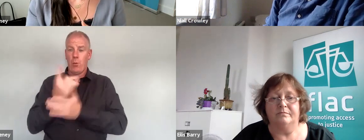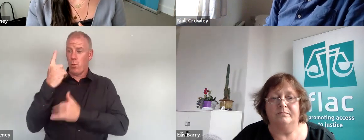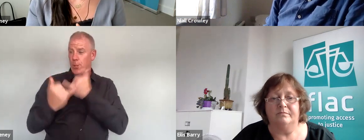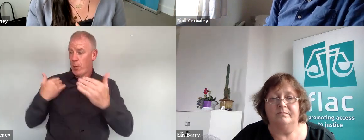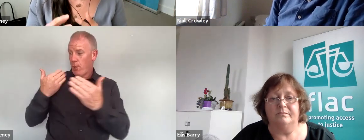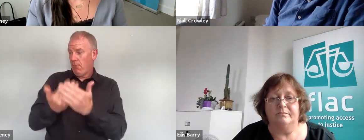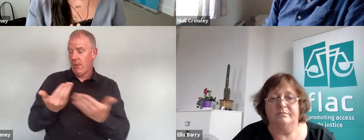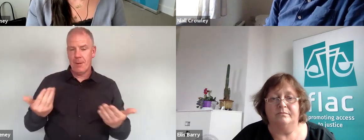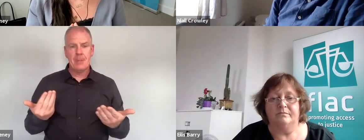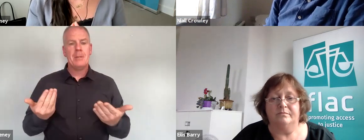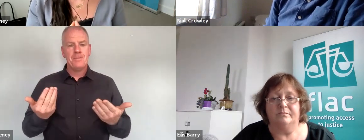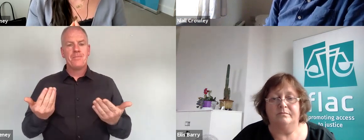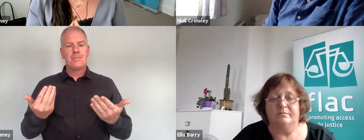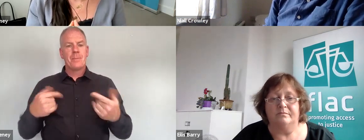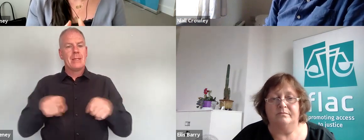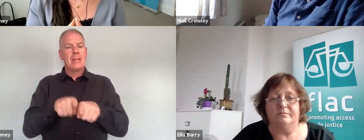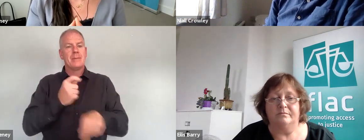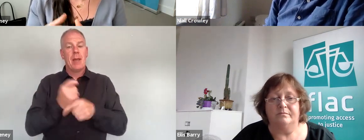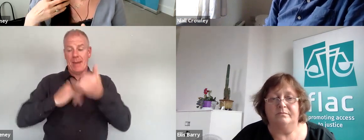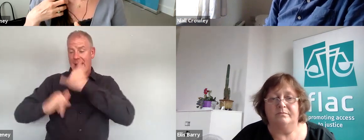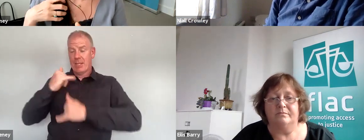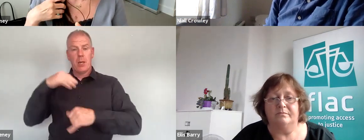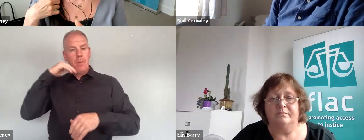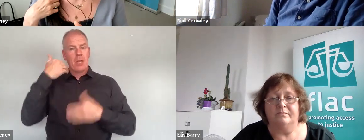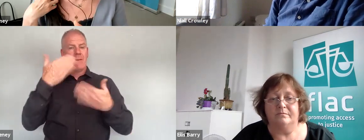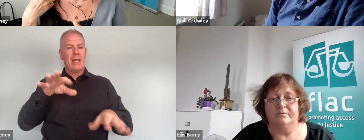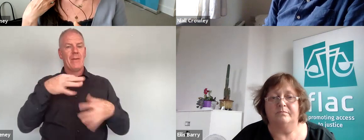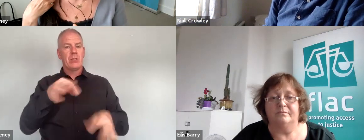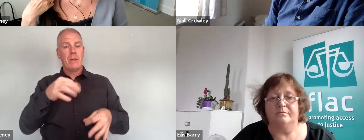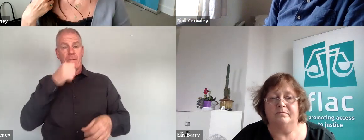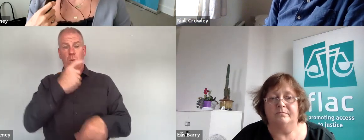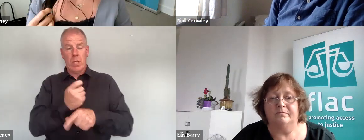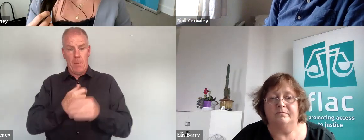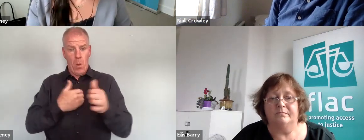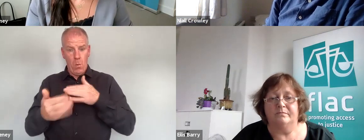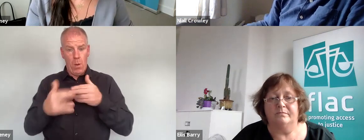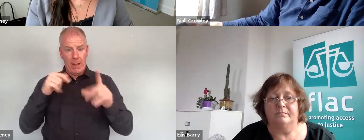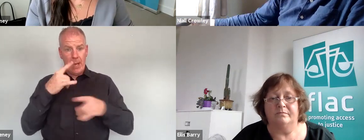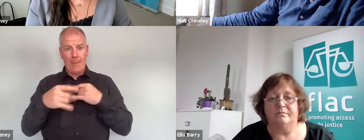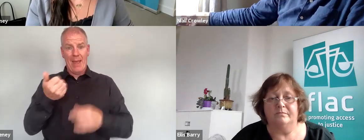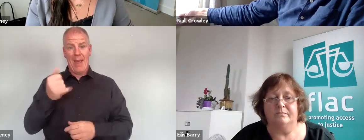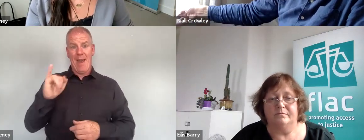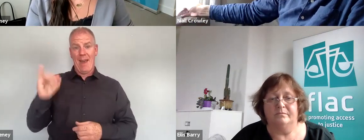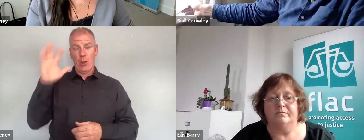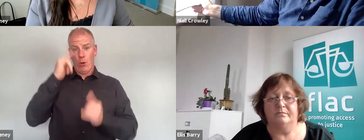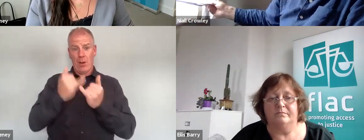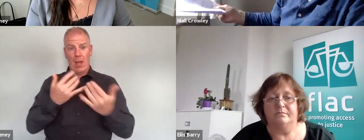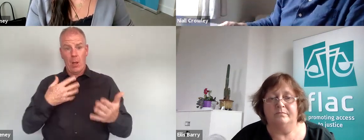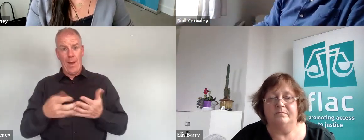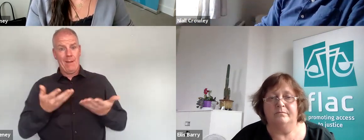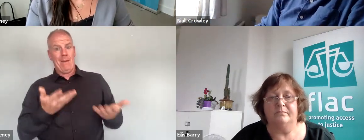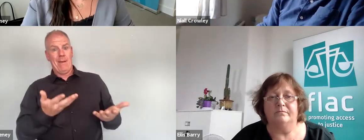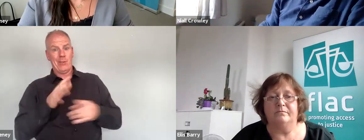but also we saw last year with the leaving cert our first taste of what AI can look like when it